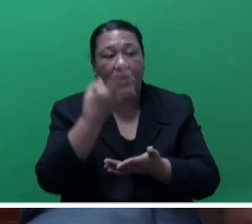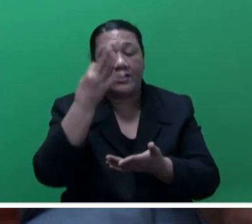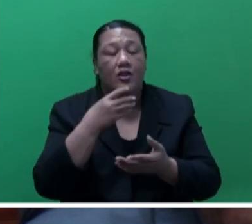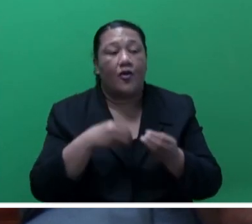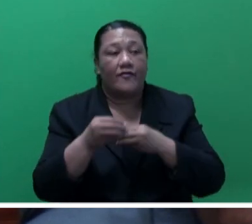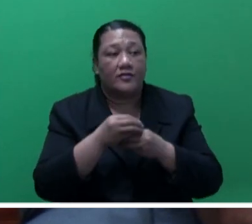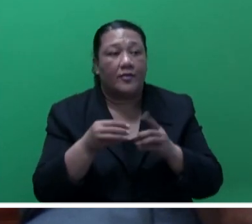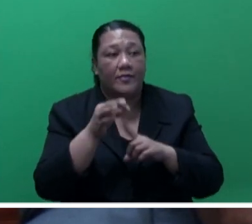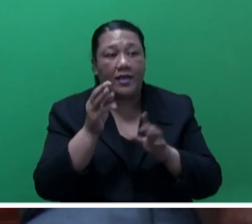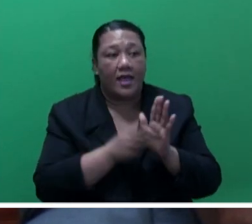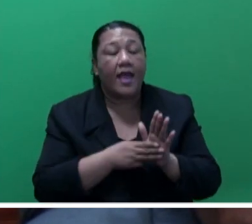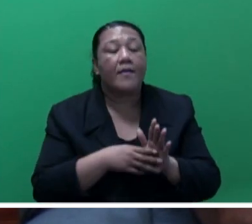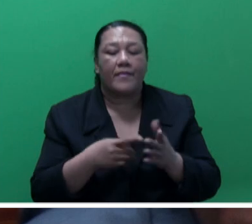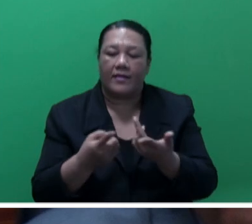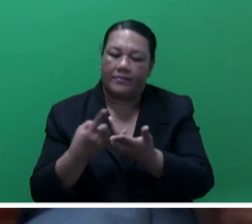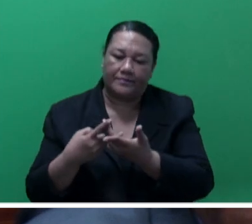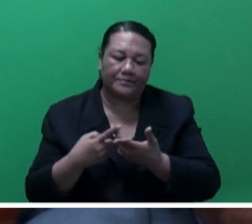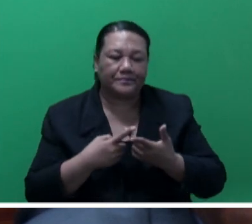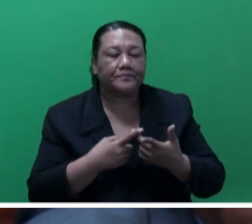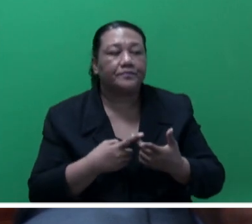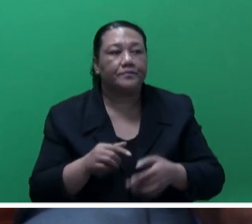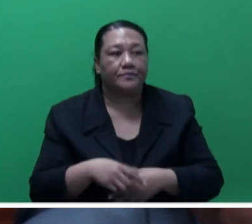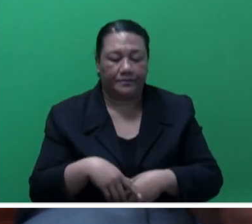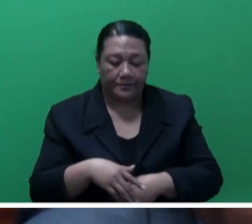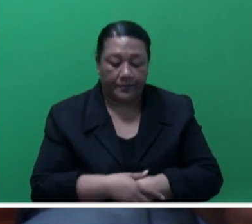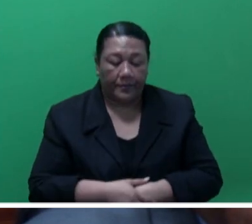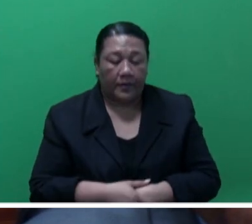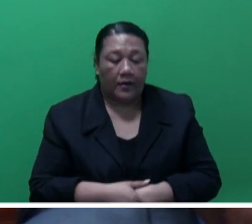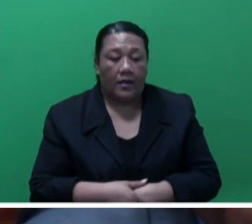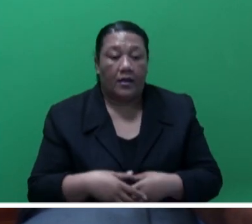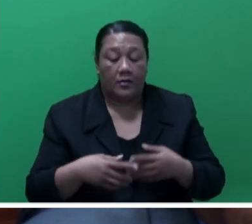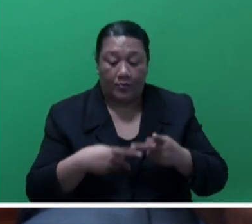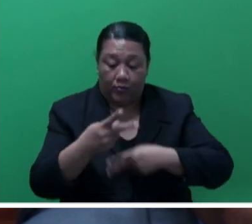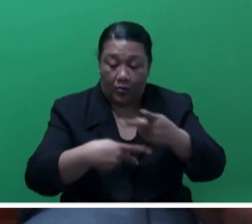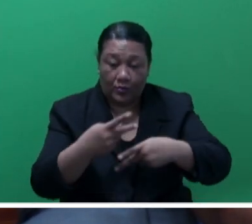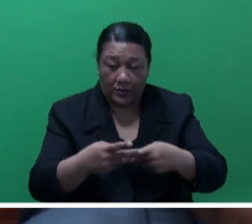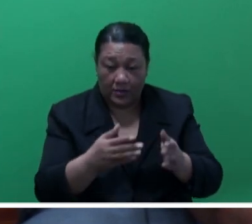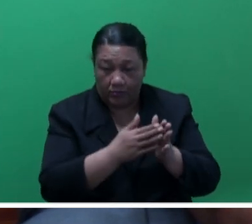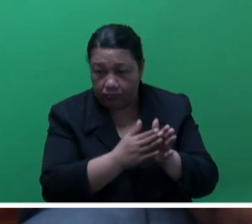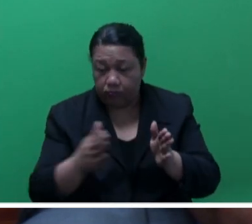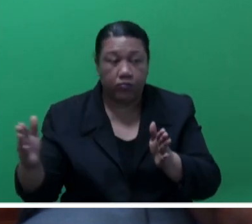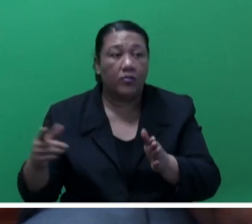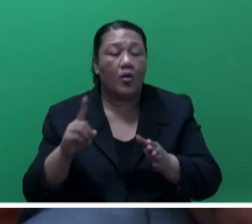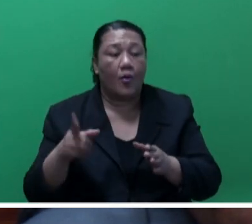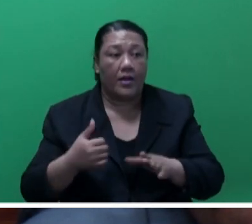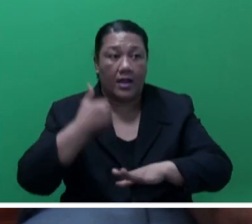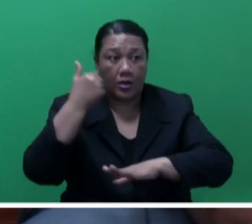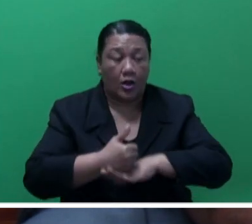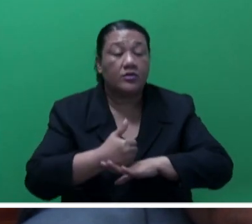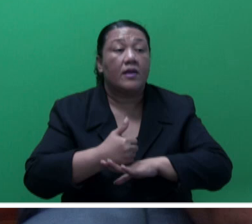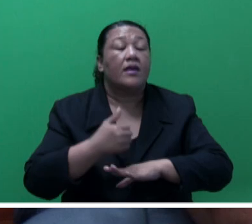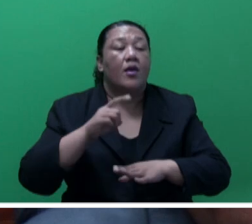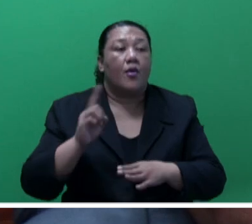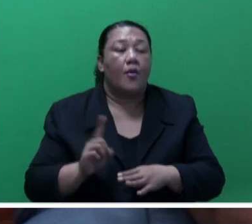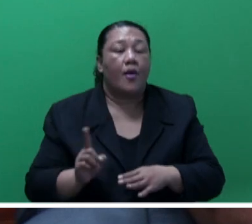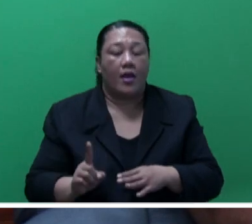and the of the Solicitor General. During the consultation process for Cabinet endorsement to develop the